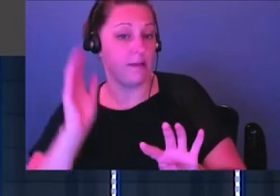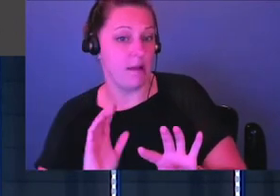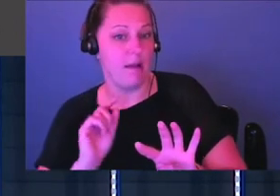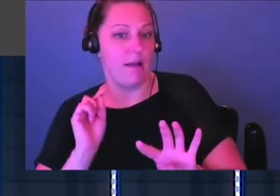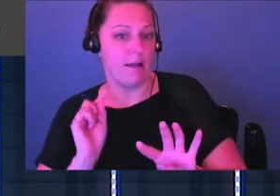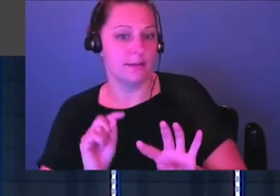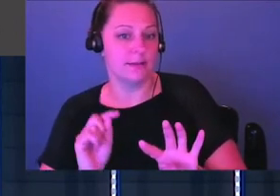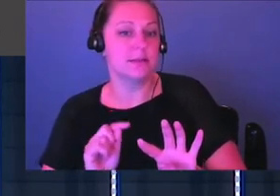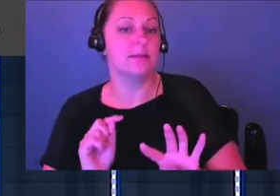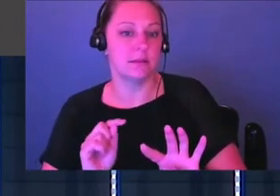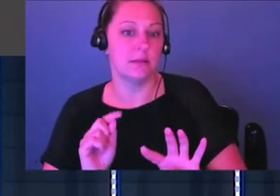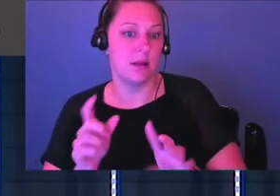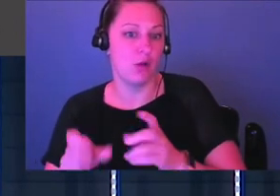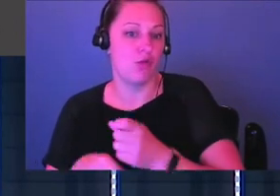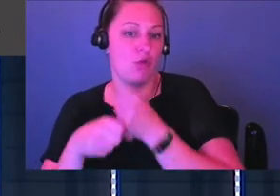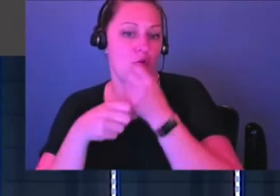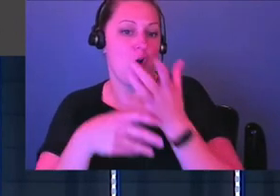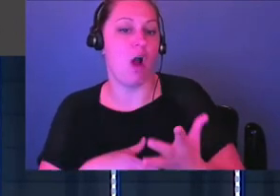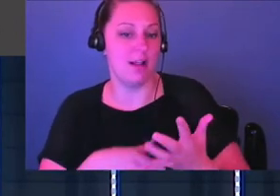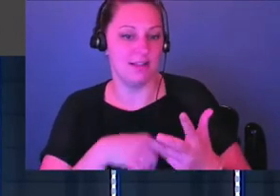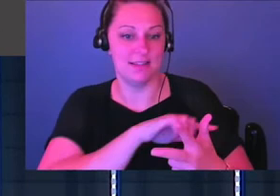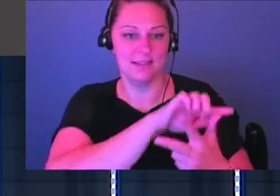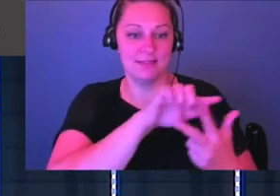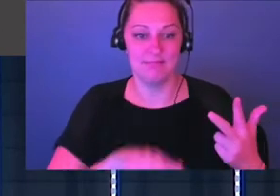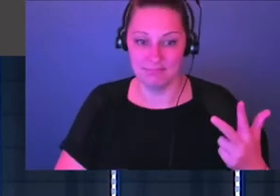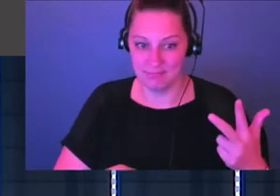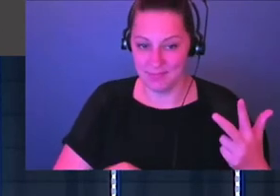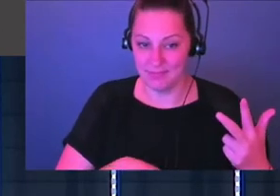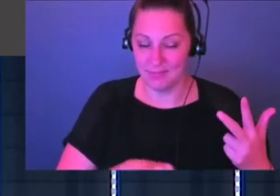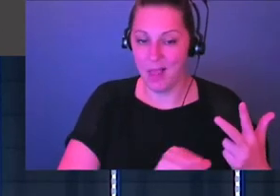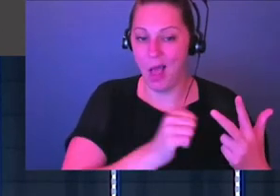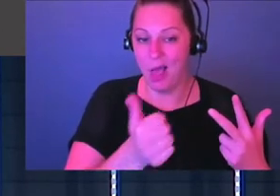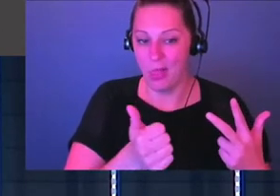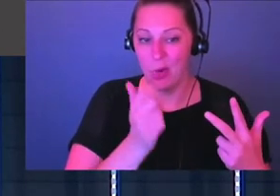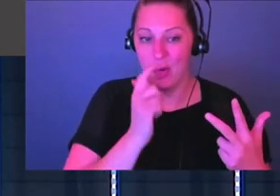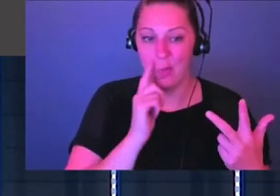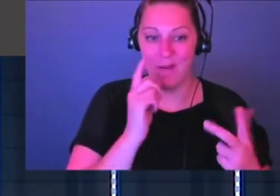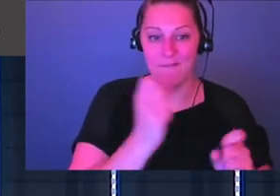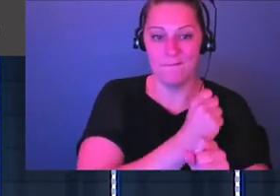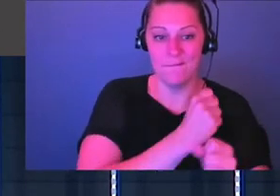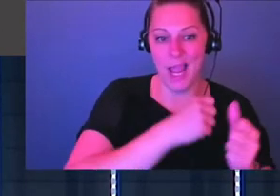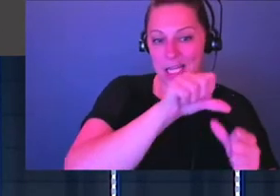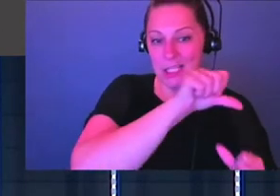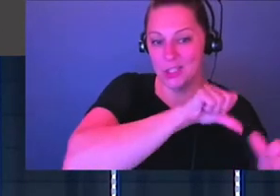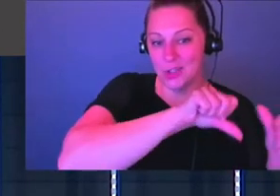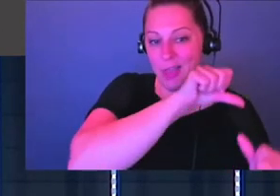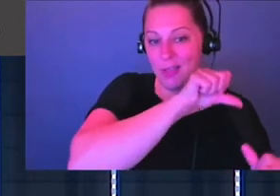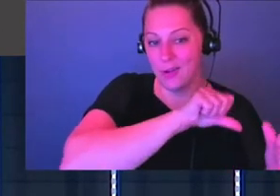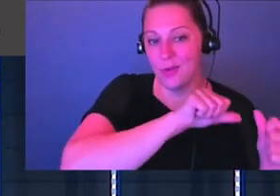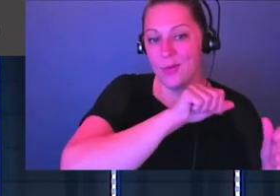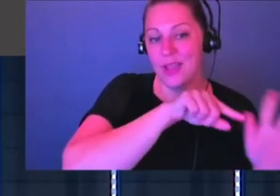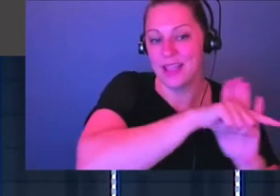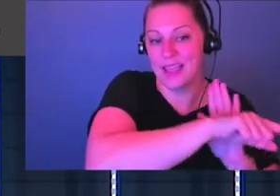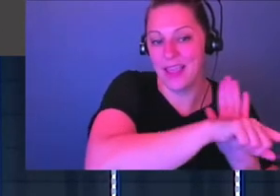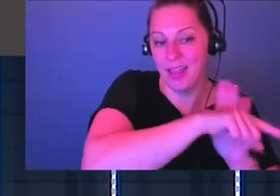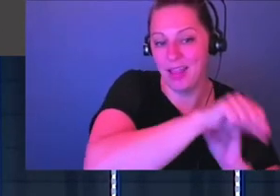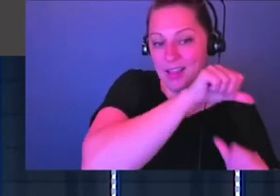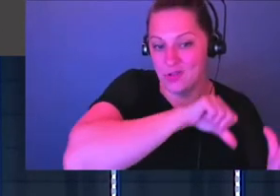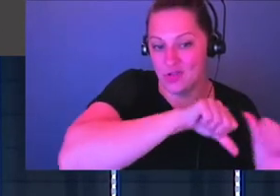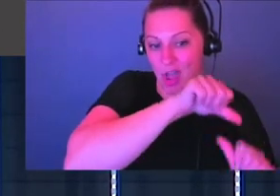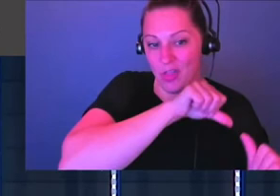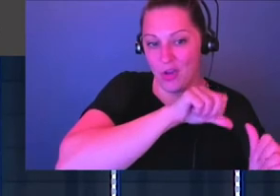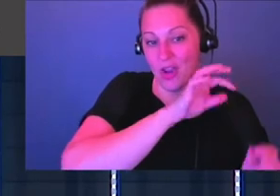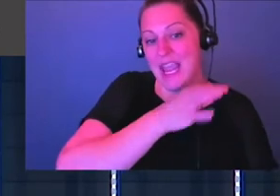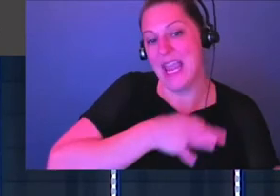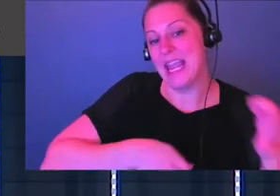praise where he causes the enemies, the other three kingdoms, to turn on one another. And they begin to fight amongst themselves instead,